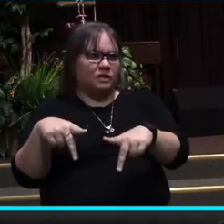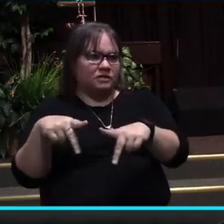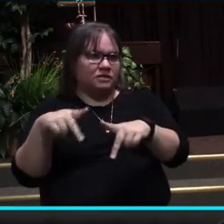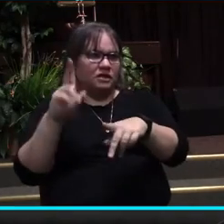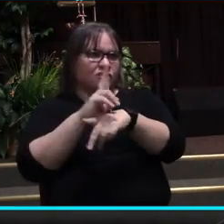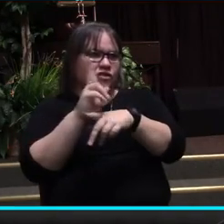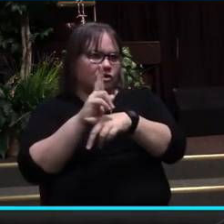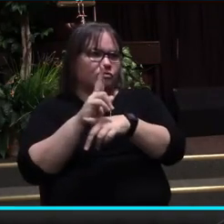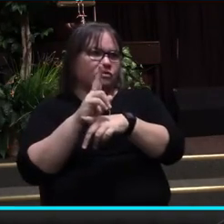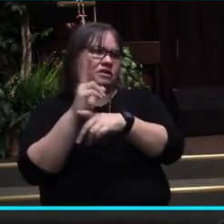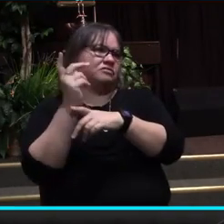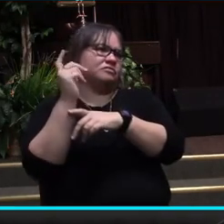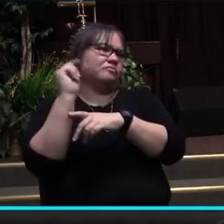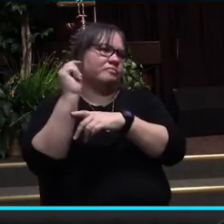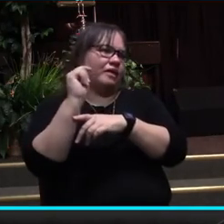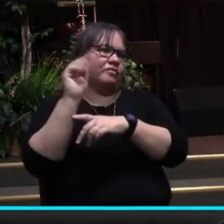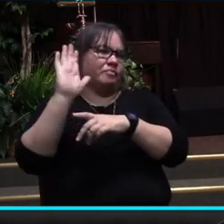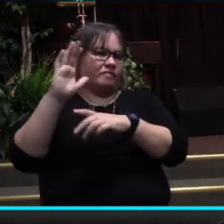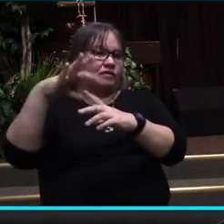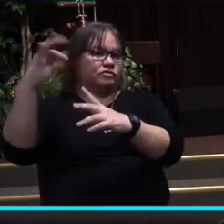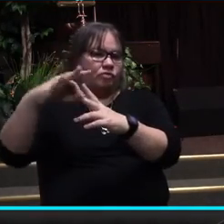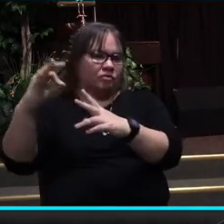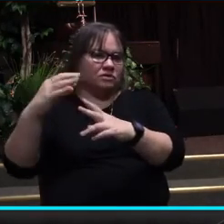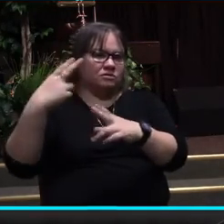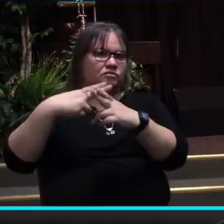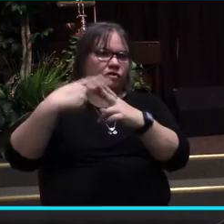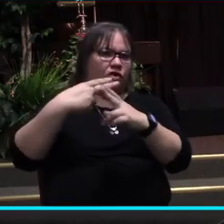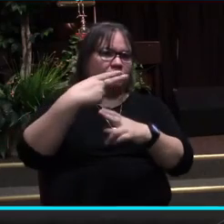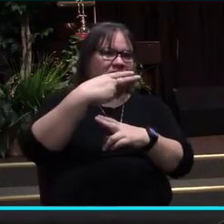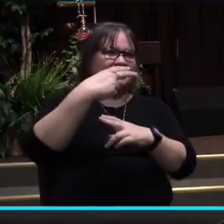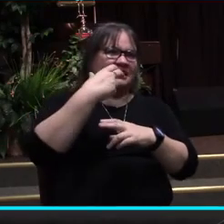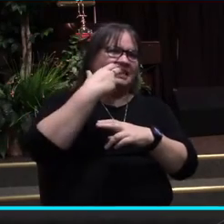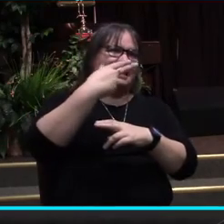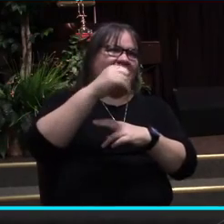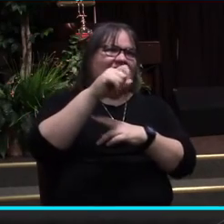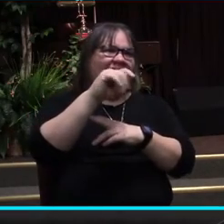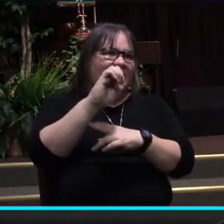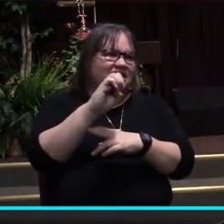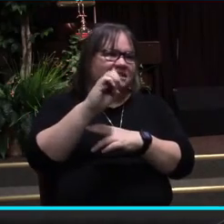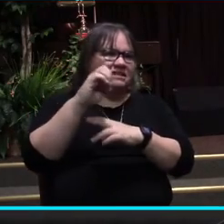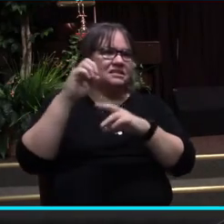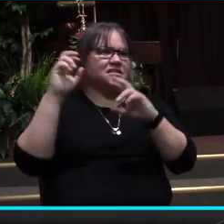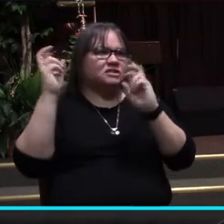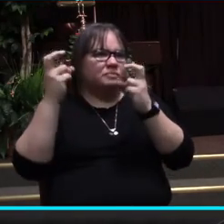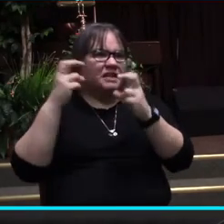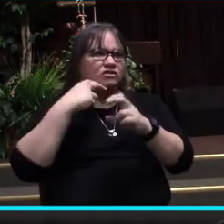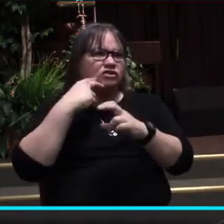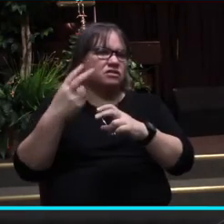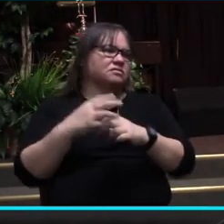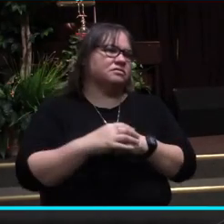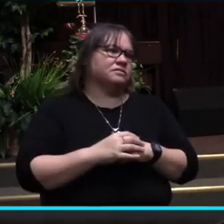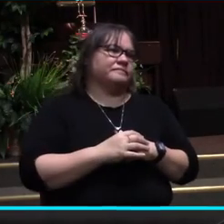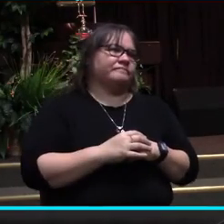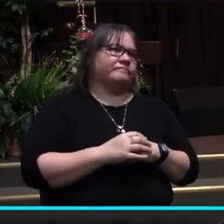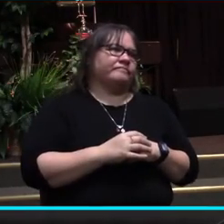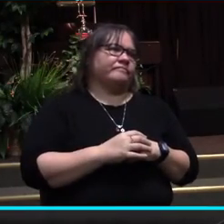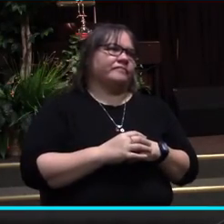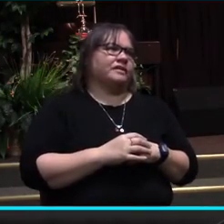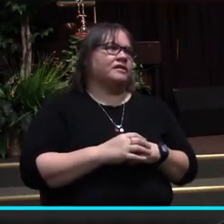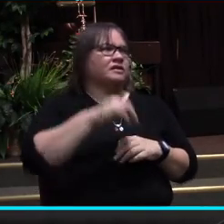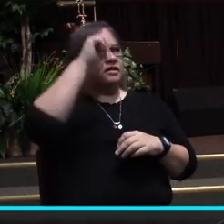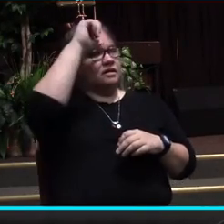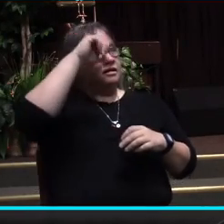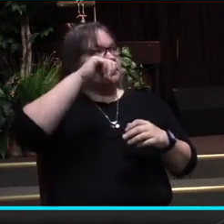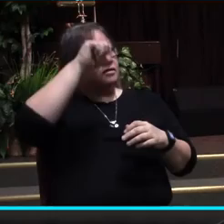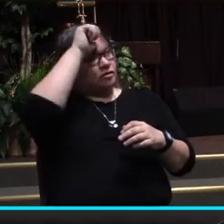hate speech. It isn't just a widely accepted idea anymore that grown men